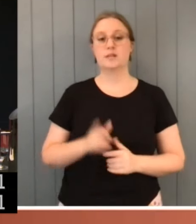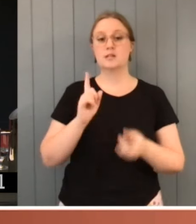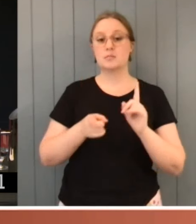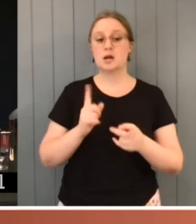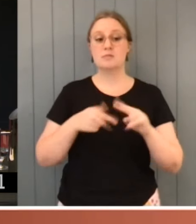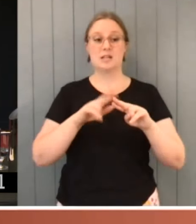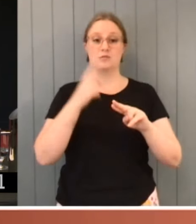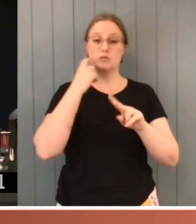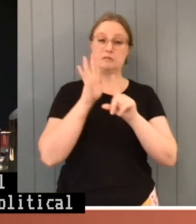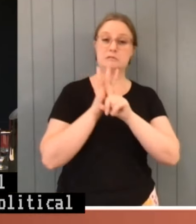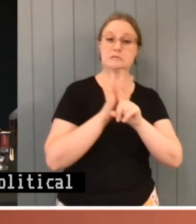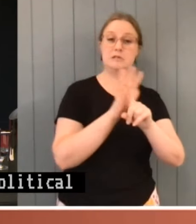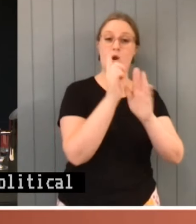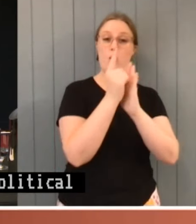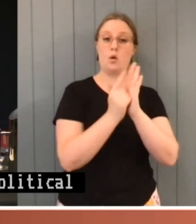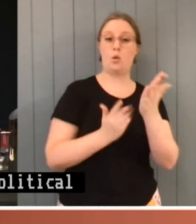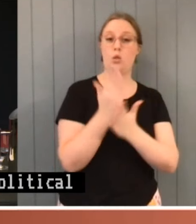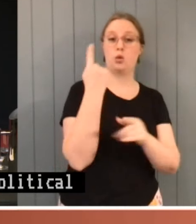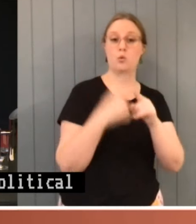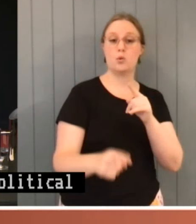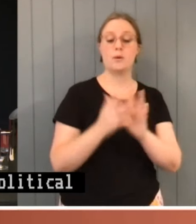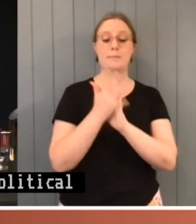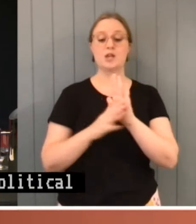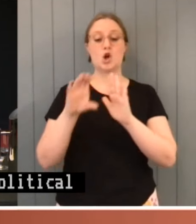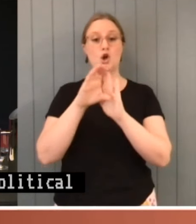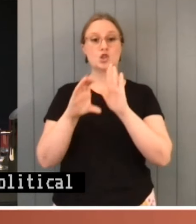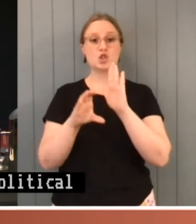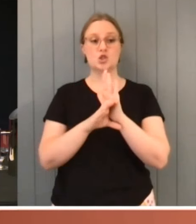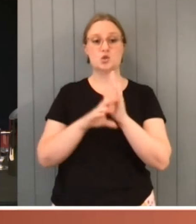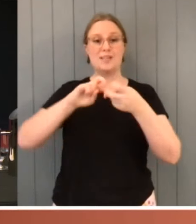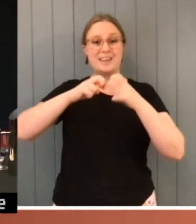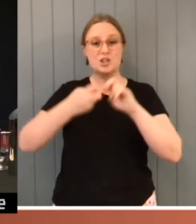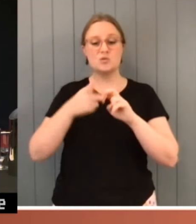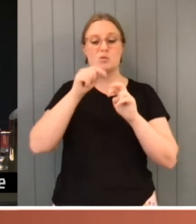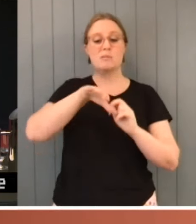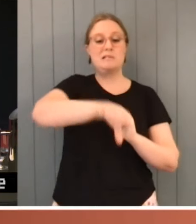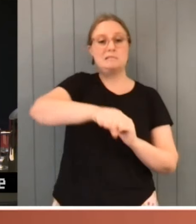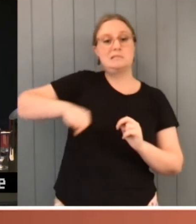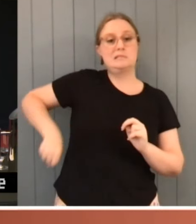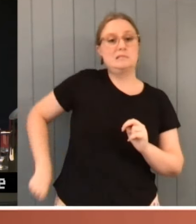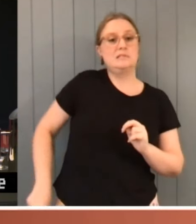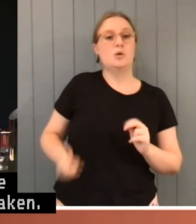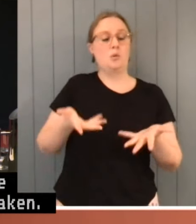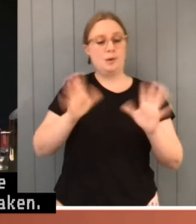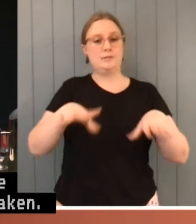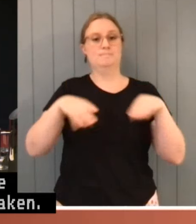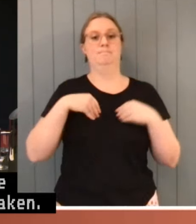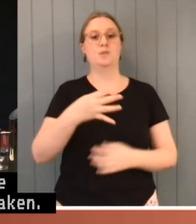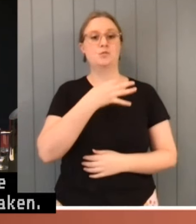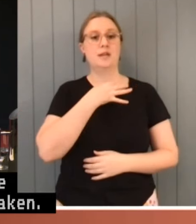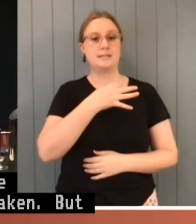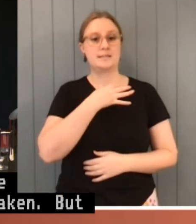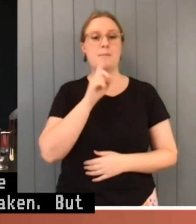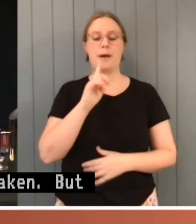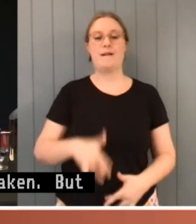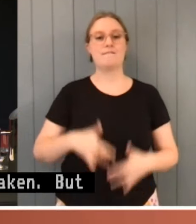concerns are sidelined or the risk is taken. But I think generally that Parliament, you